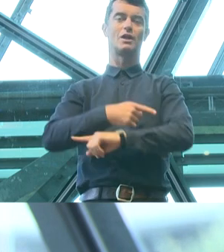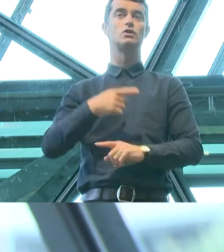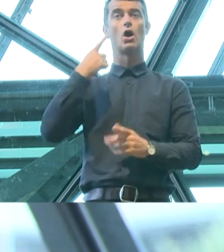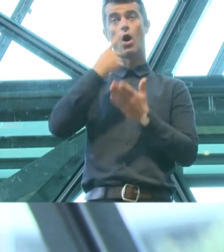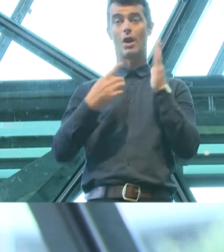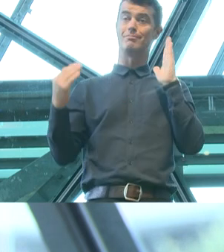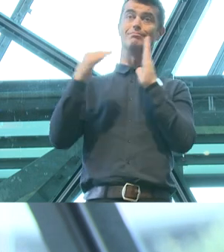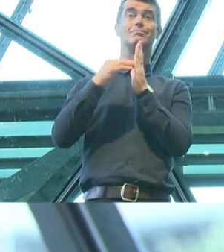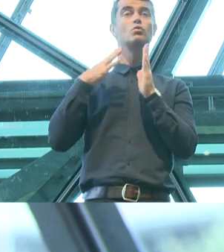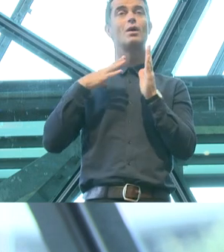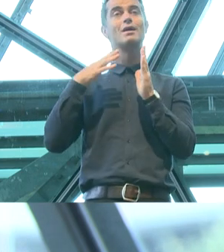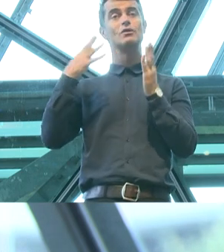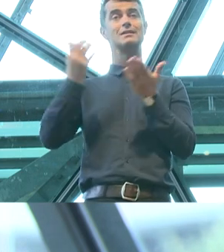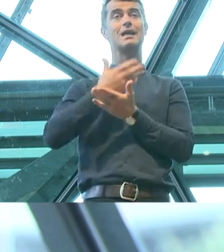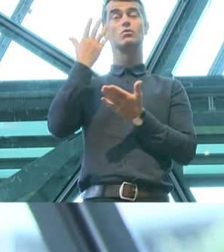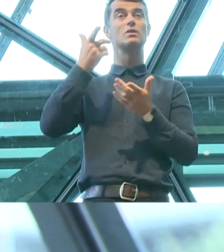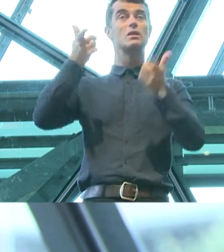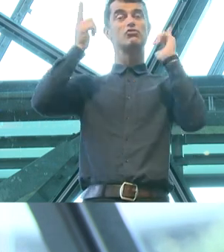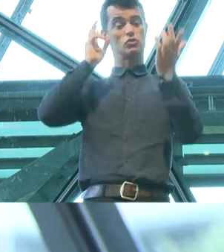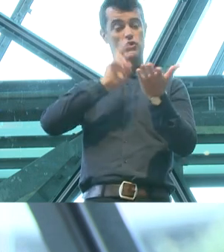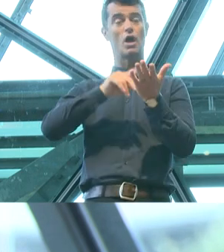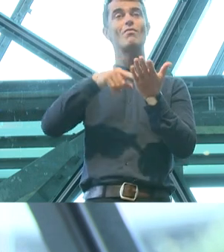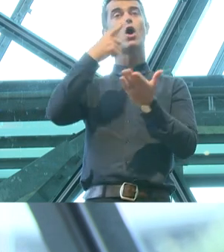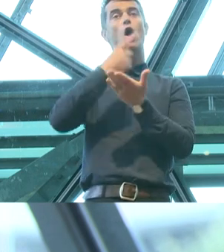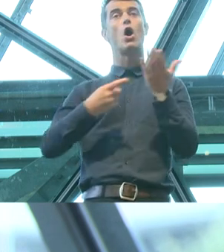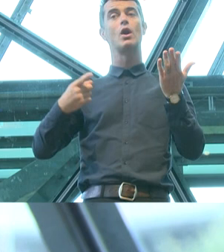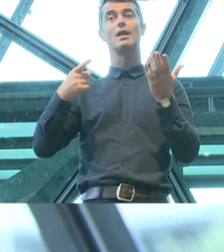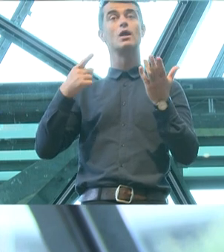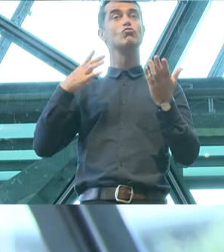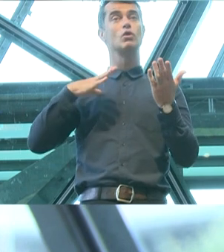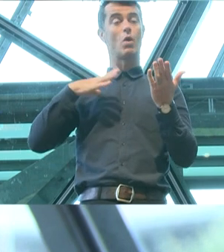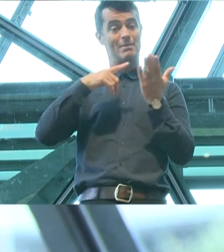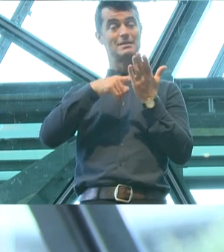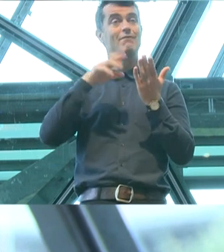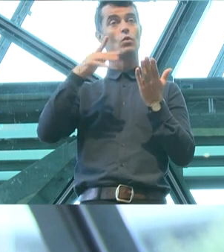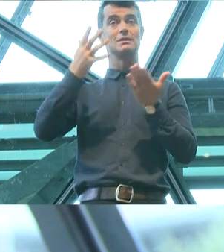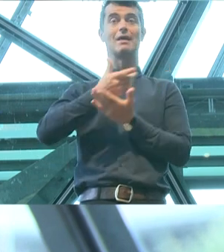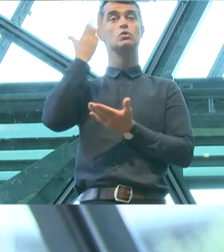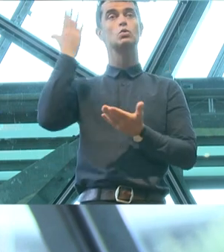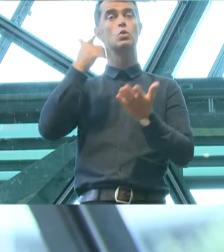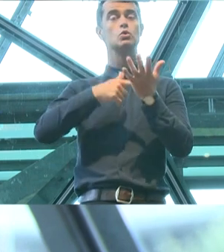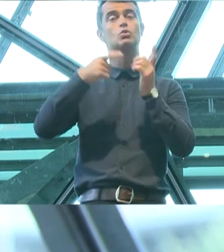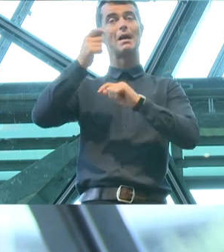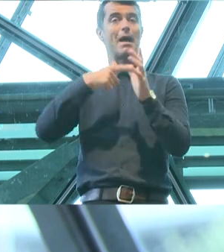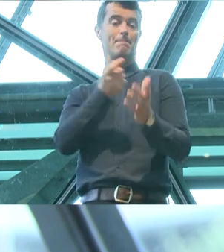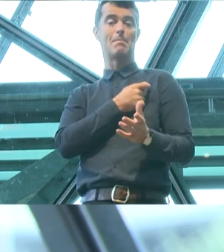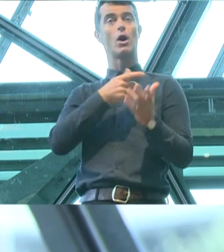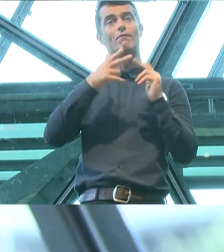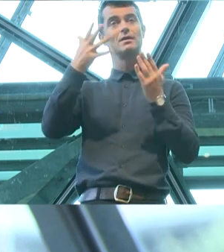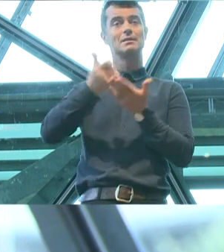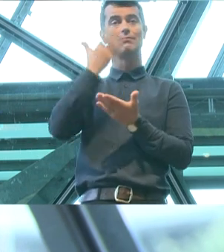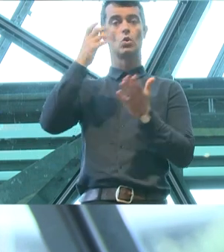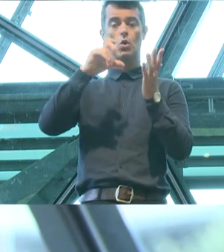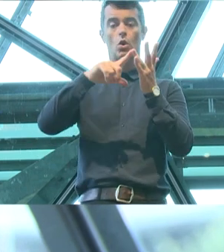was principals signing the following statement. The only formal requirement for Safe Schools to become a member of Safe Schools